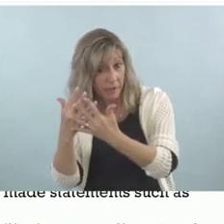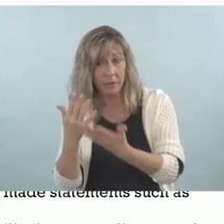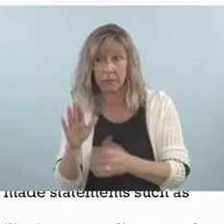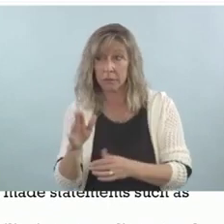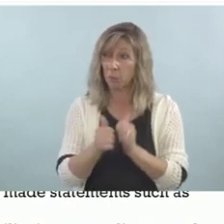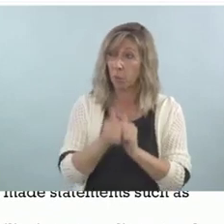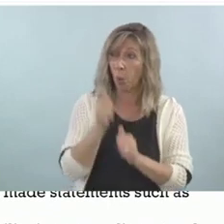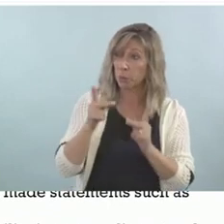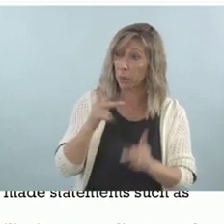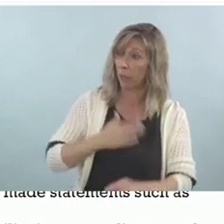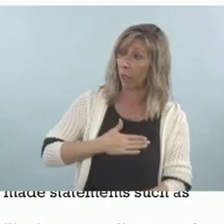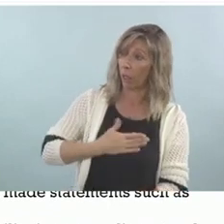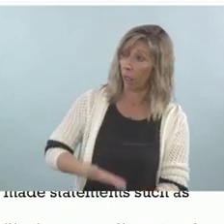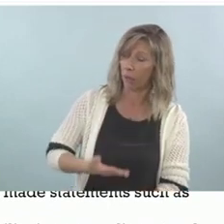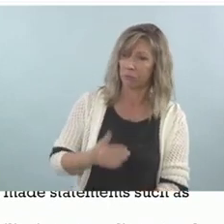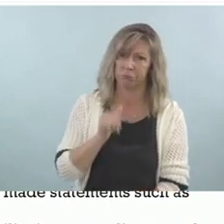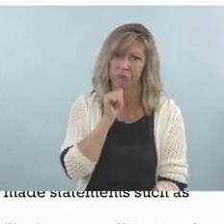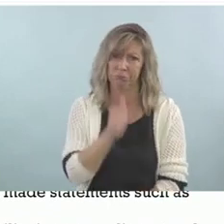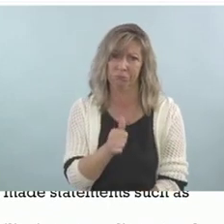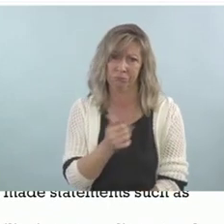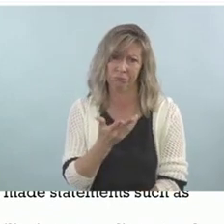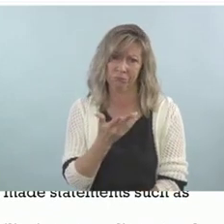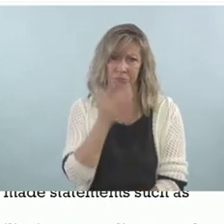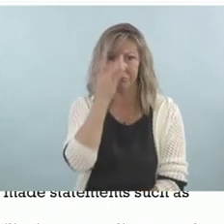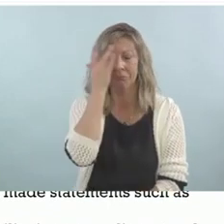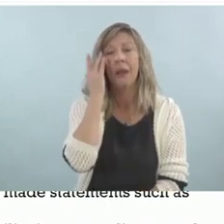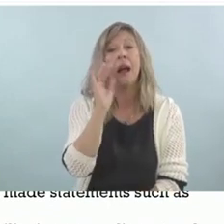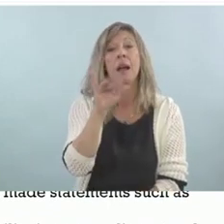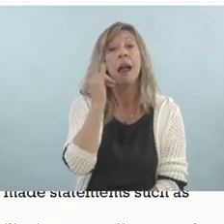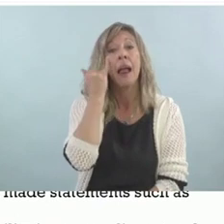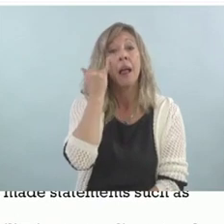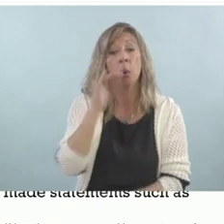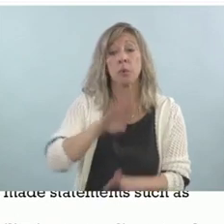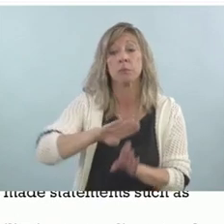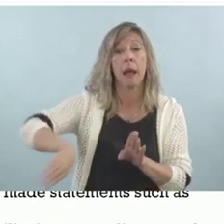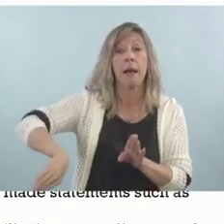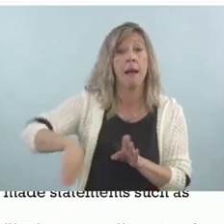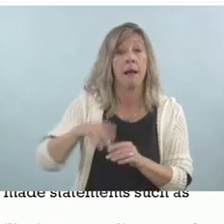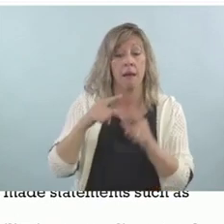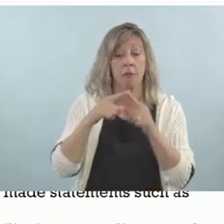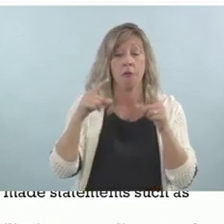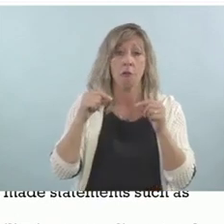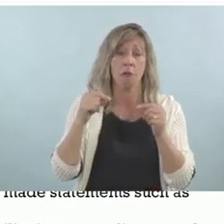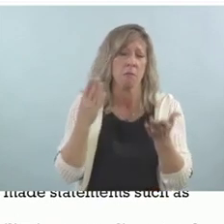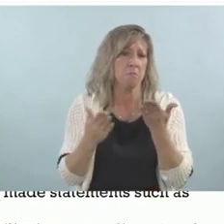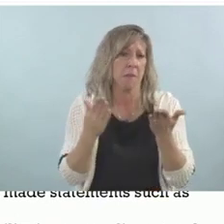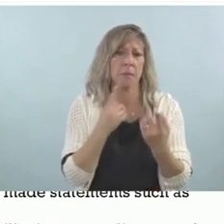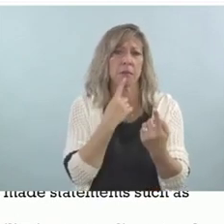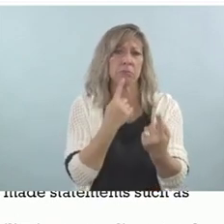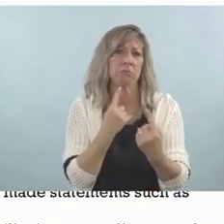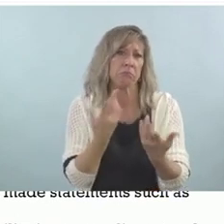I think if I did not have the incentive, I may have had less than 10 people.